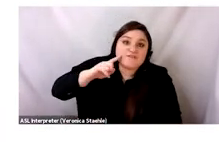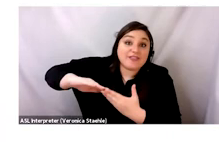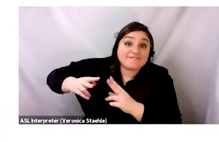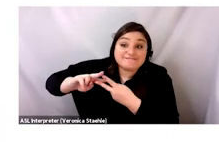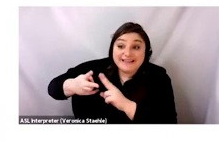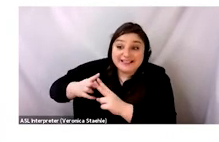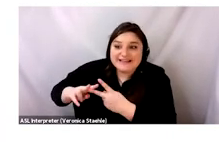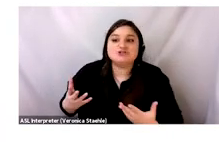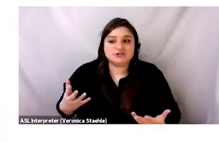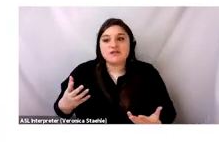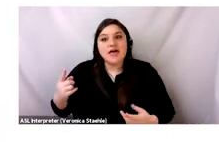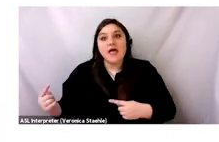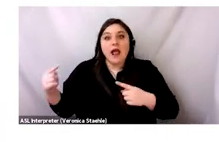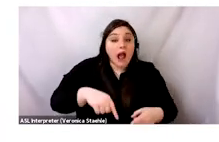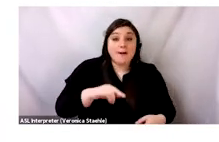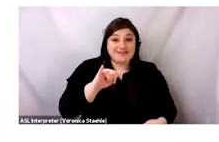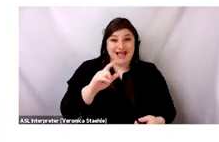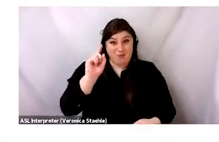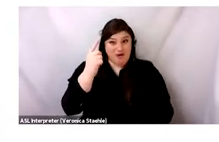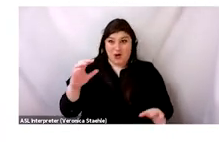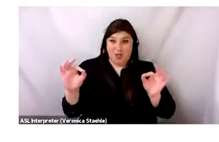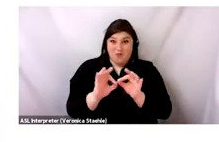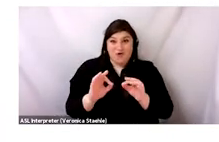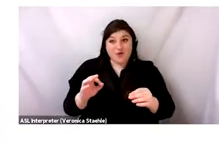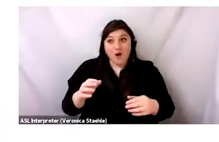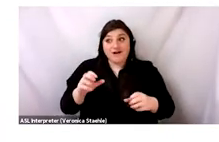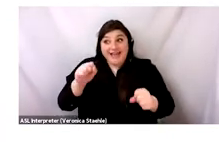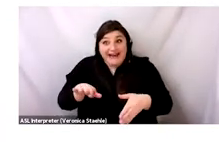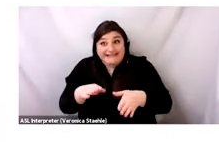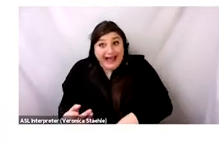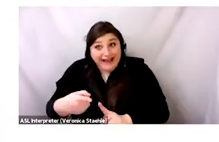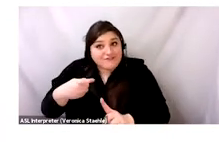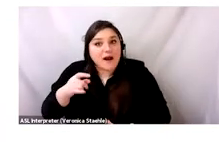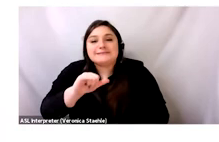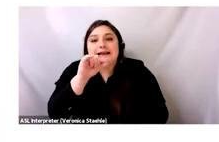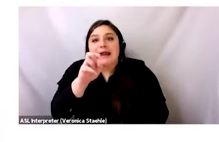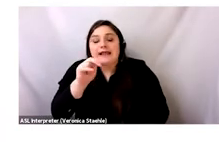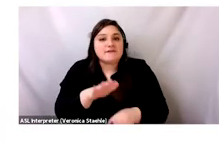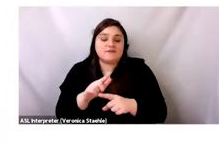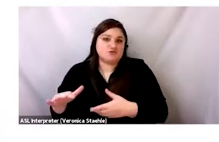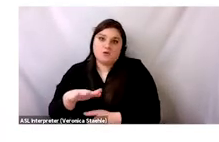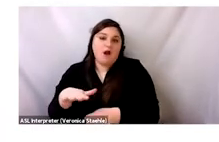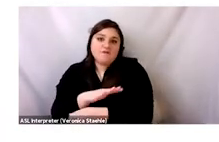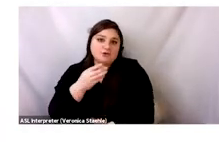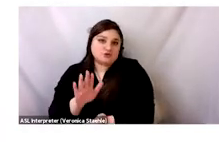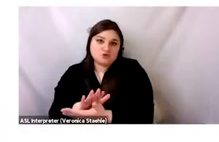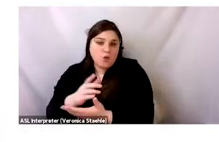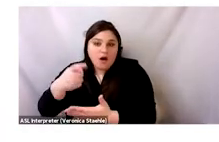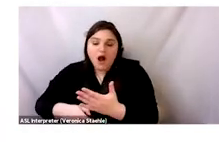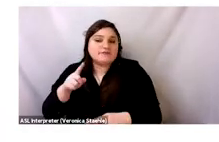the challenges these women face as Kaie make it really difficult for them to survive, let alone sort of transcend their situation.